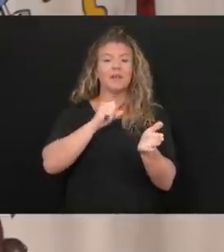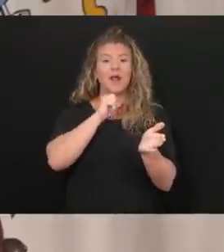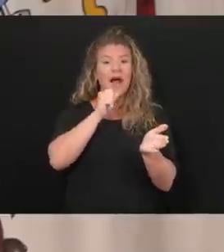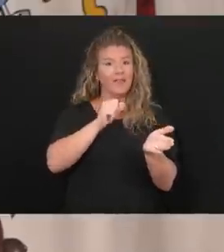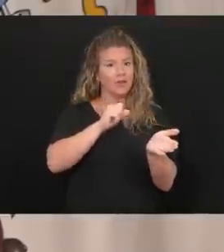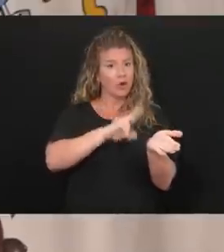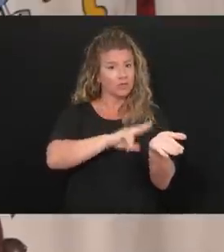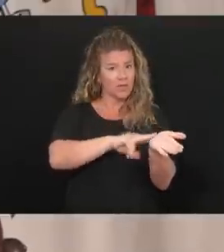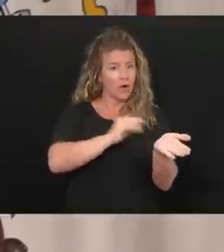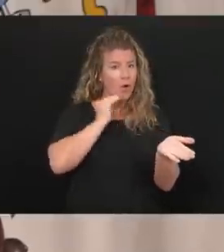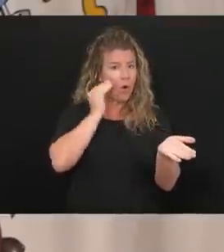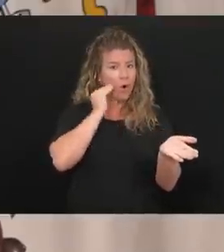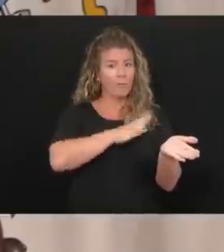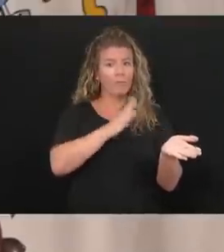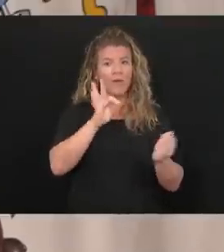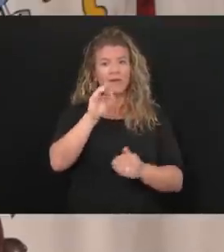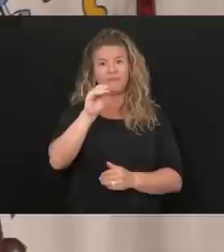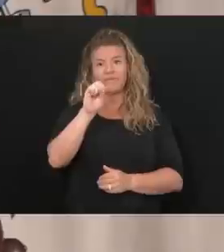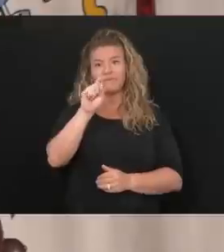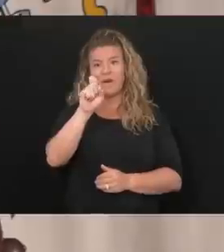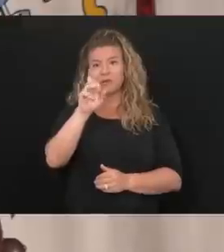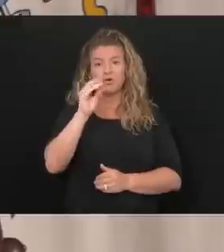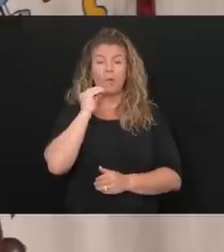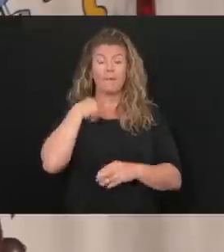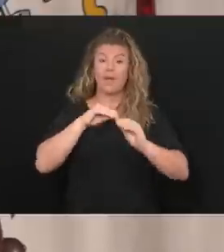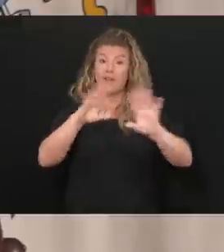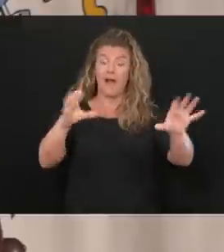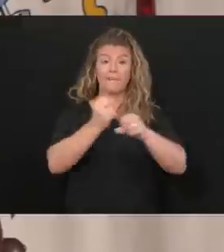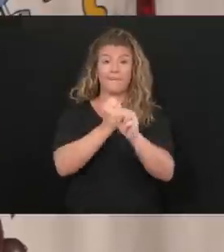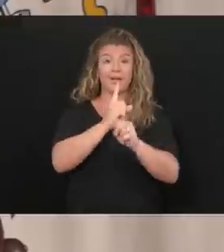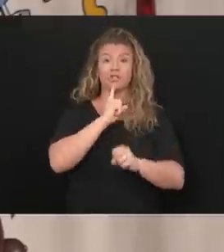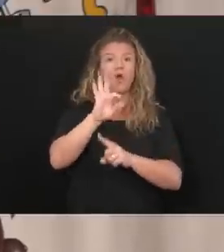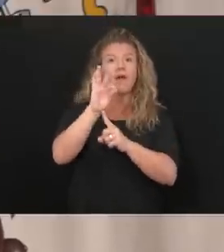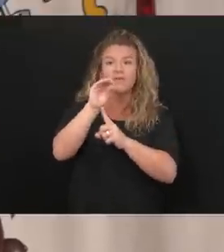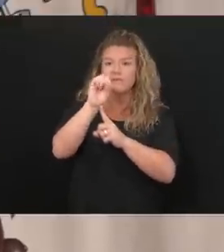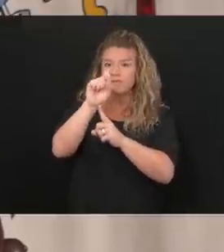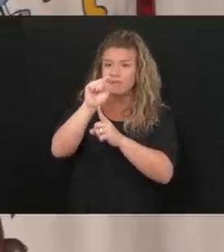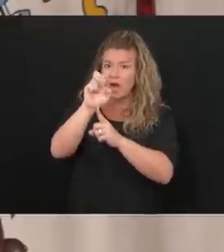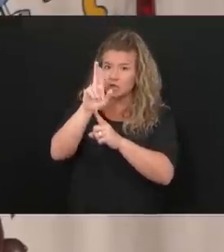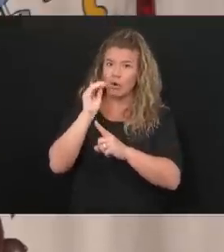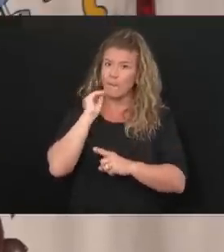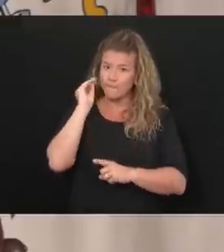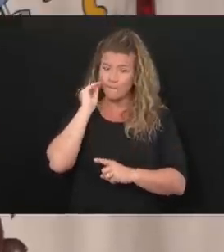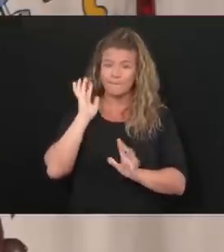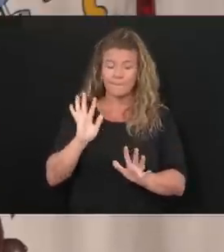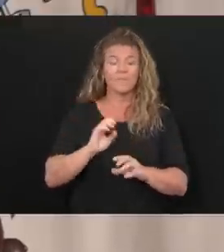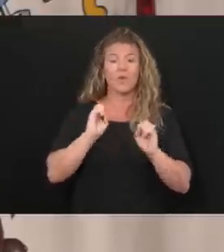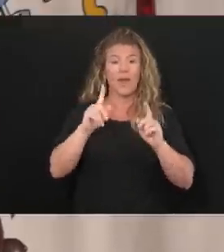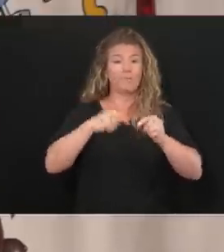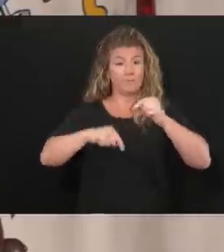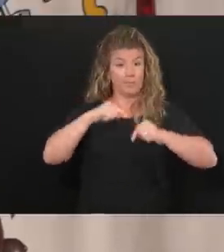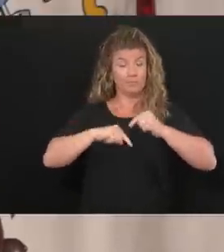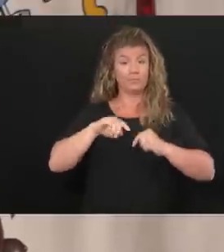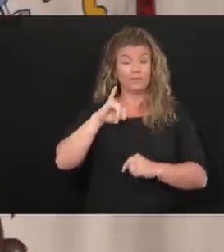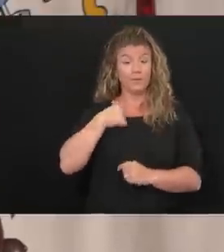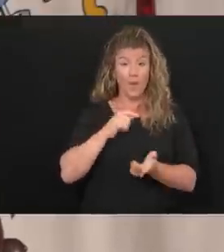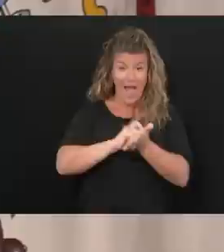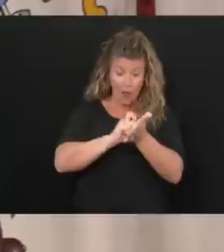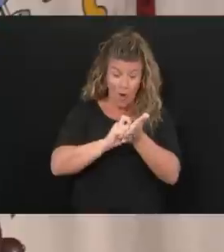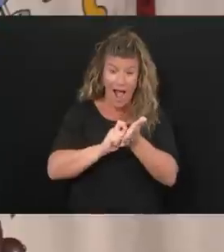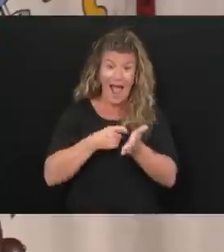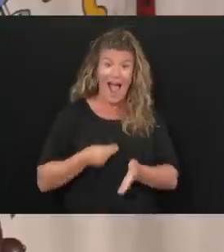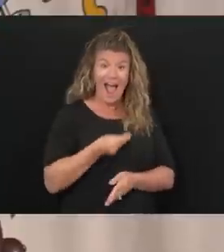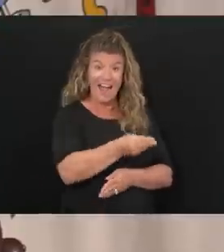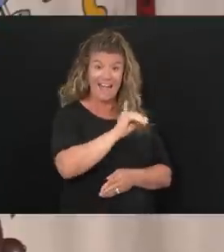care home. And I don't know if I said that correctly, just a second ago. But nevertheless, so John takes off with that,